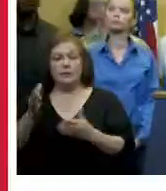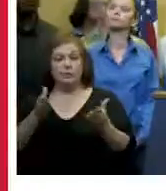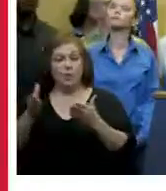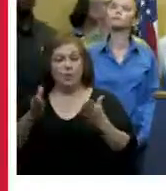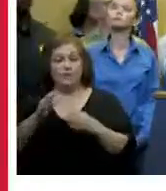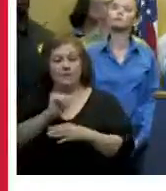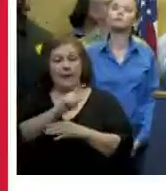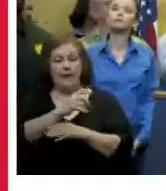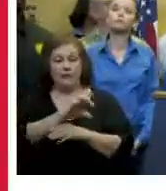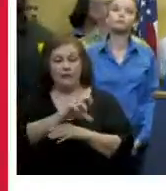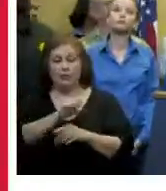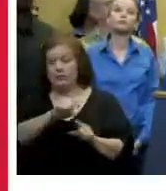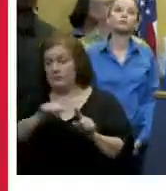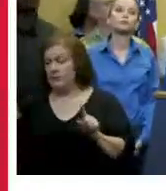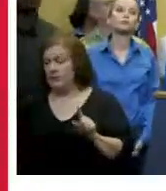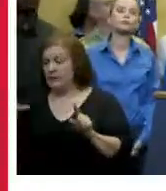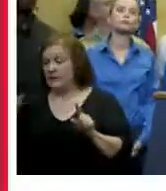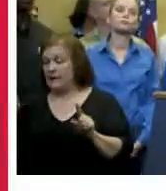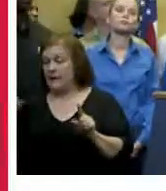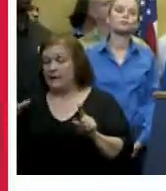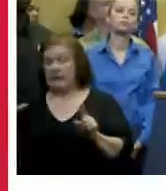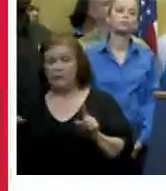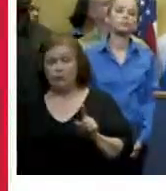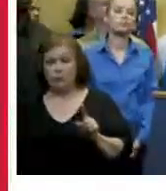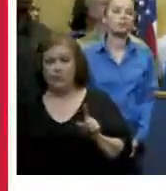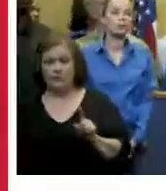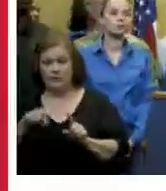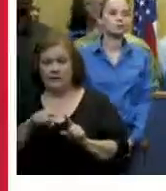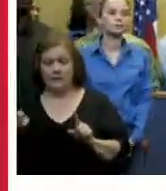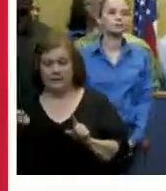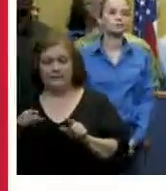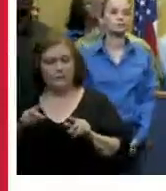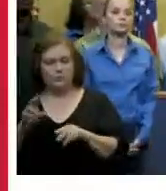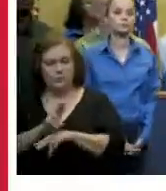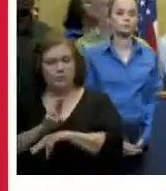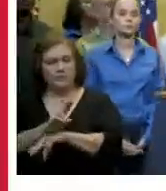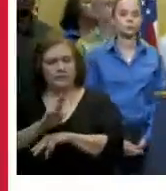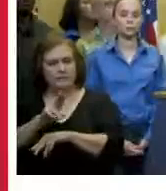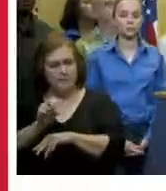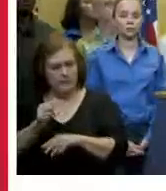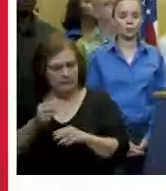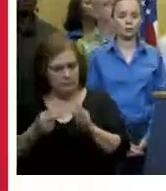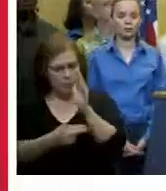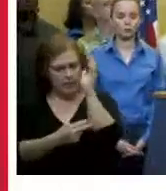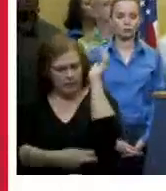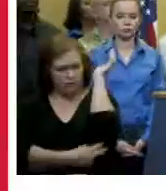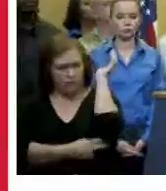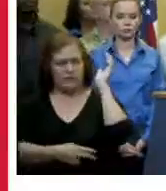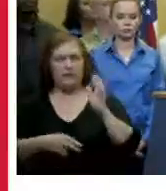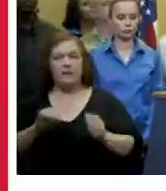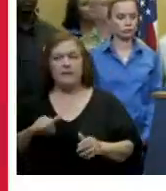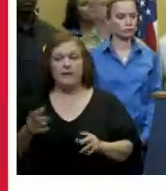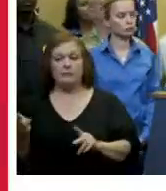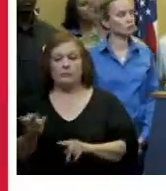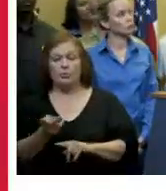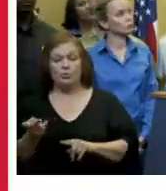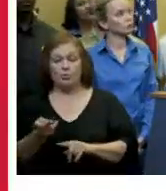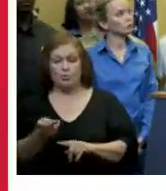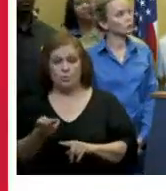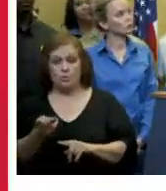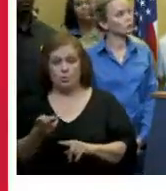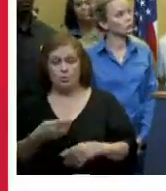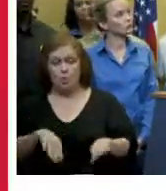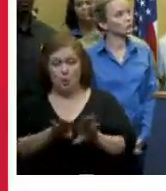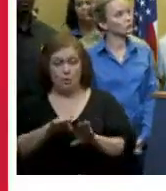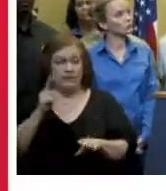algiers and canal street is actually being uh operating under a bus bridge and so the ferry service at algiers canal and shall net will be shut